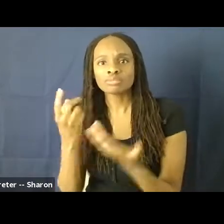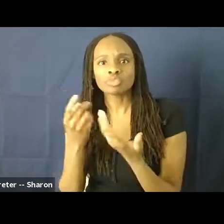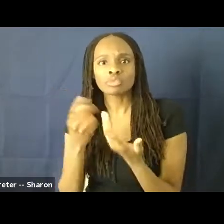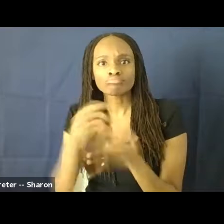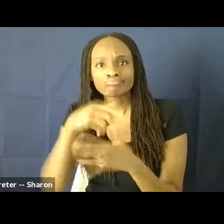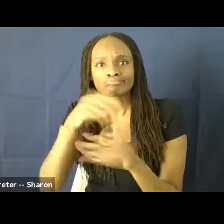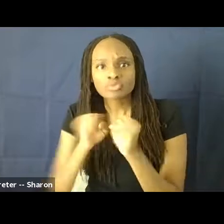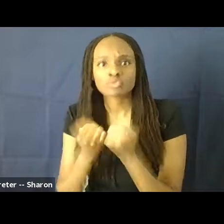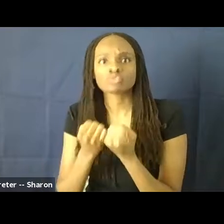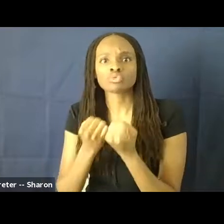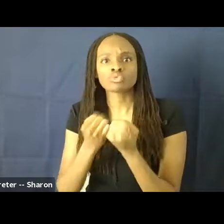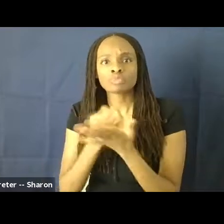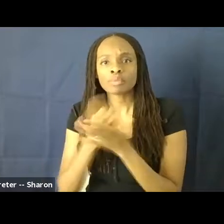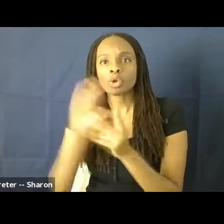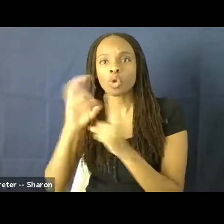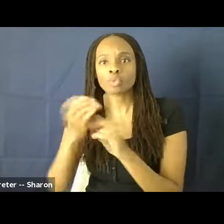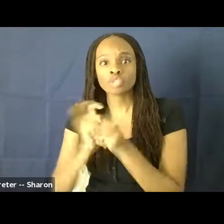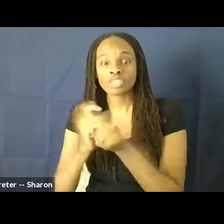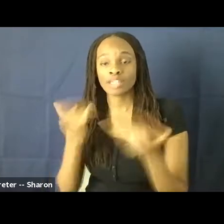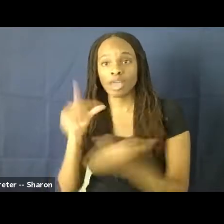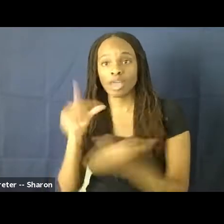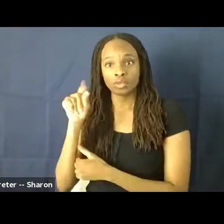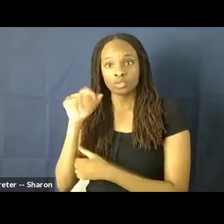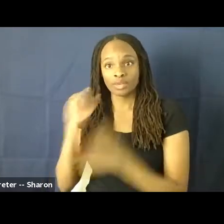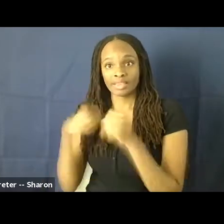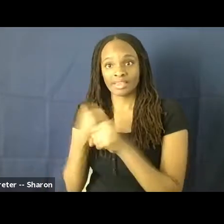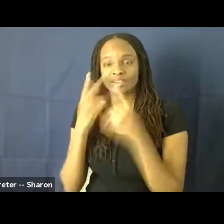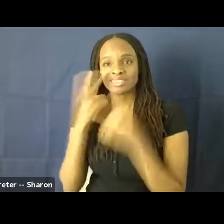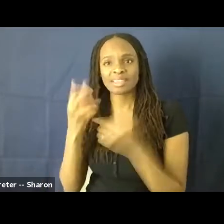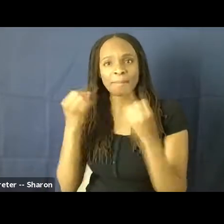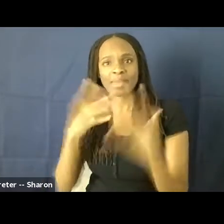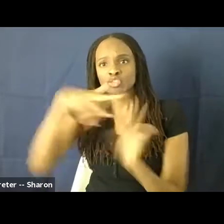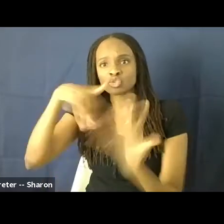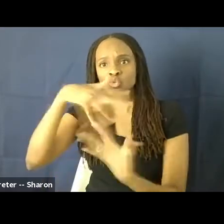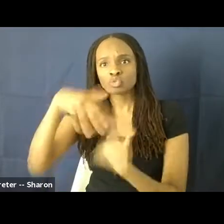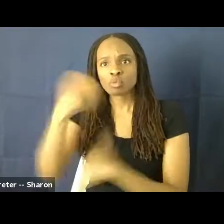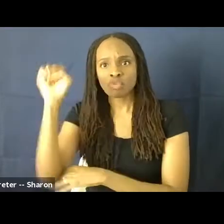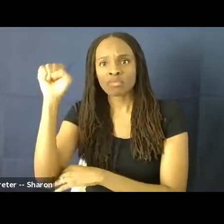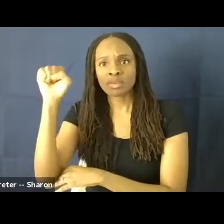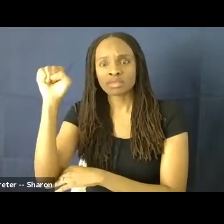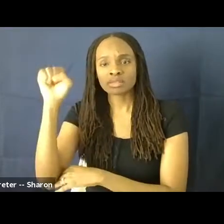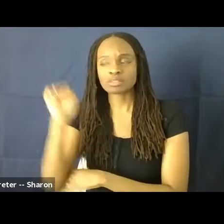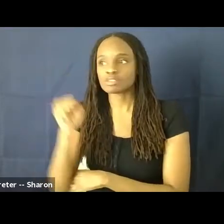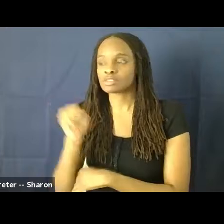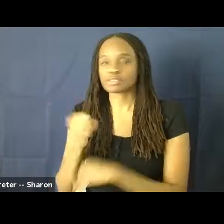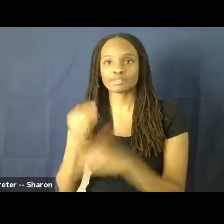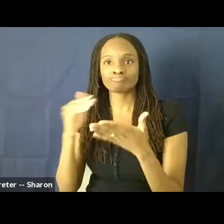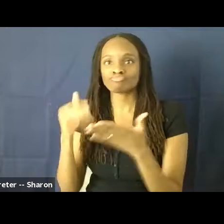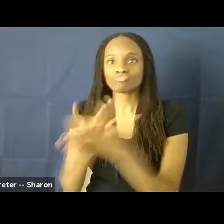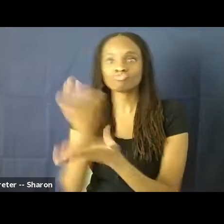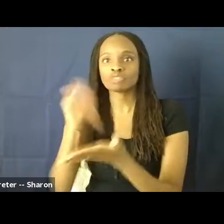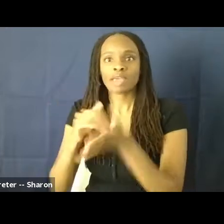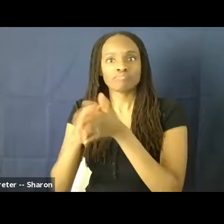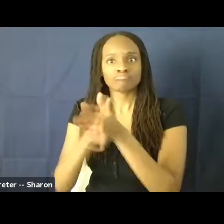2020 is an important year because we see a lot of social movements being reinvigorated and also popping